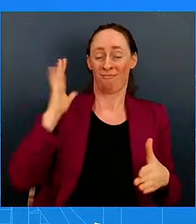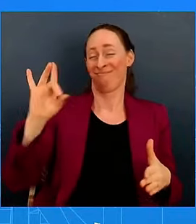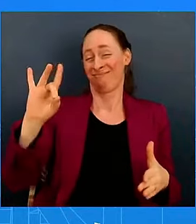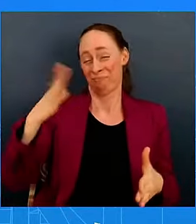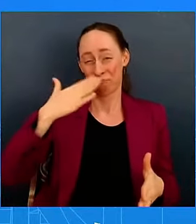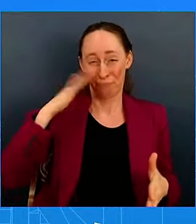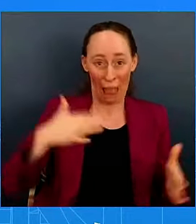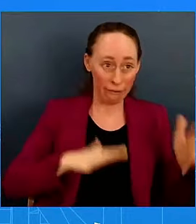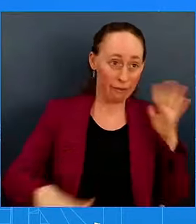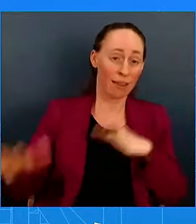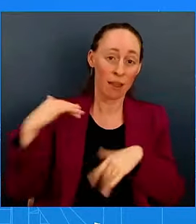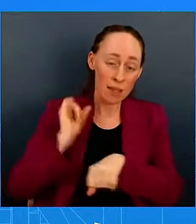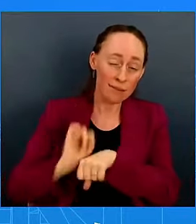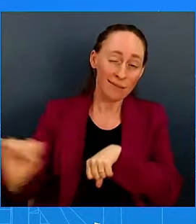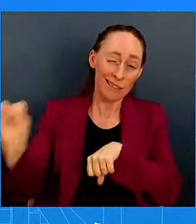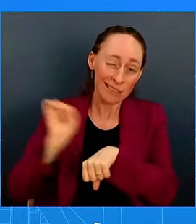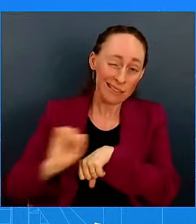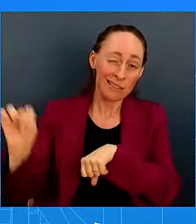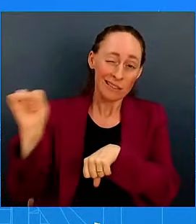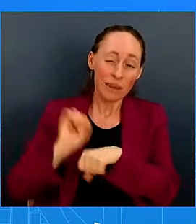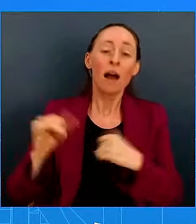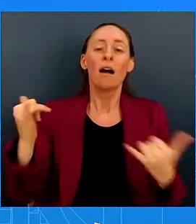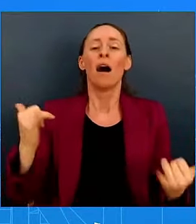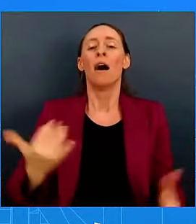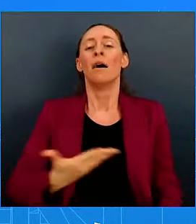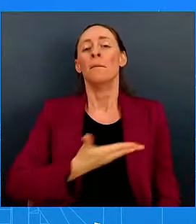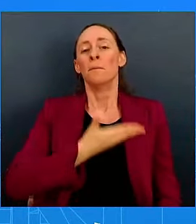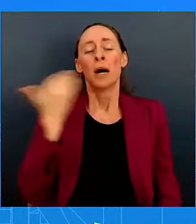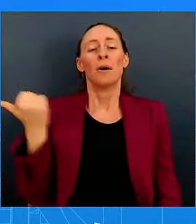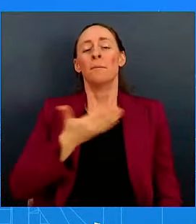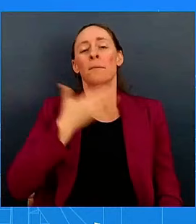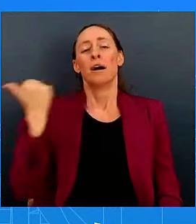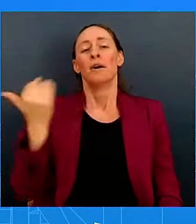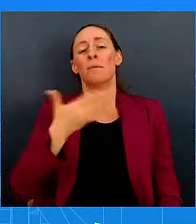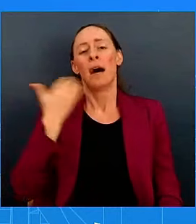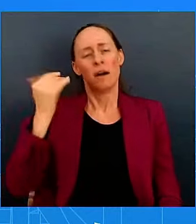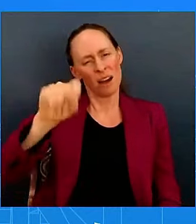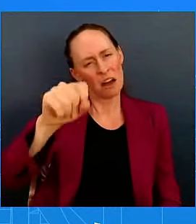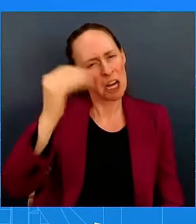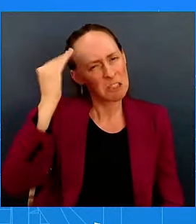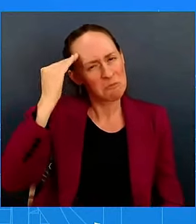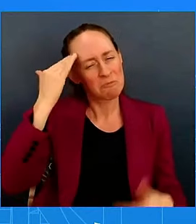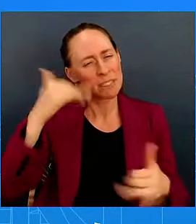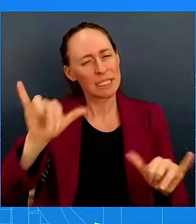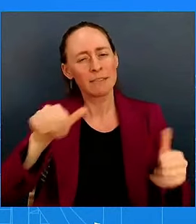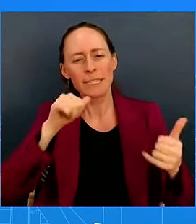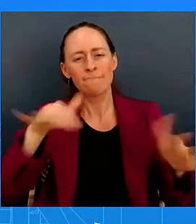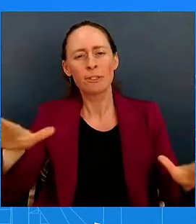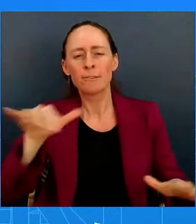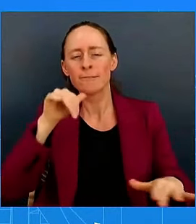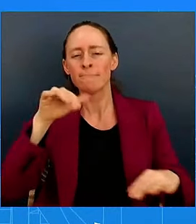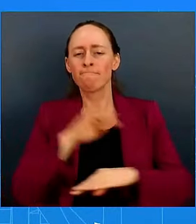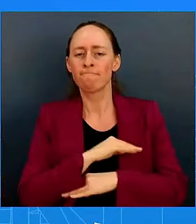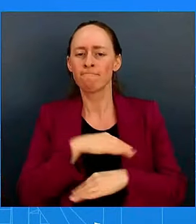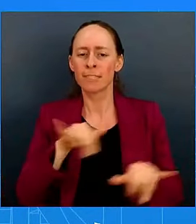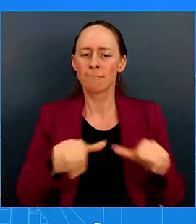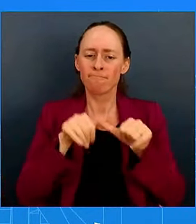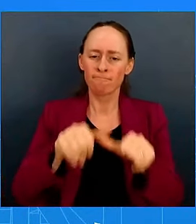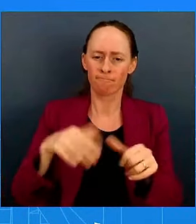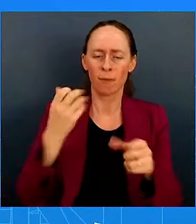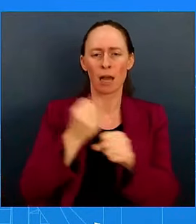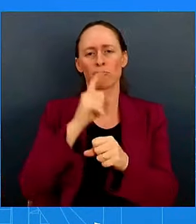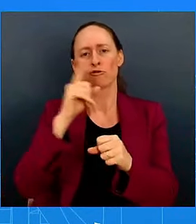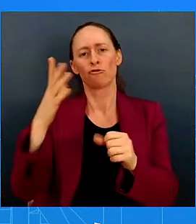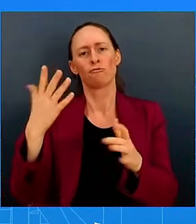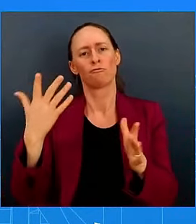say all the time, is there more work to be done? Yes, there's more work to be done. We want to continue to lower costs for the American families